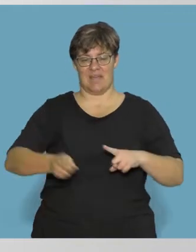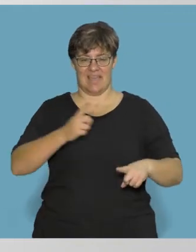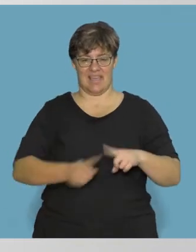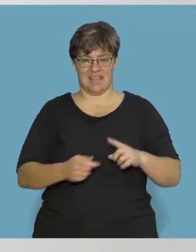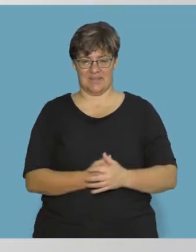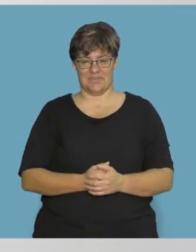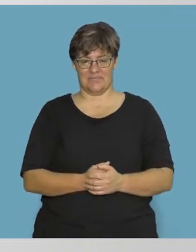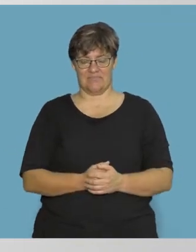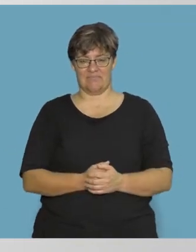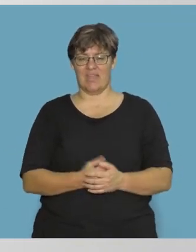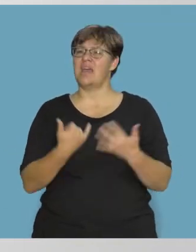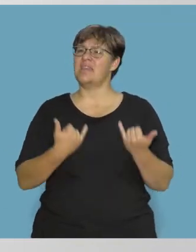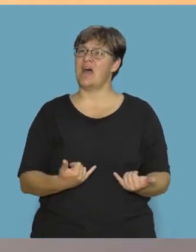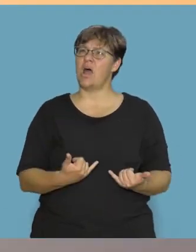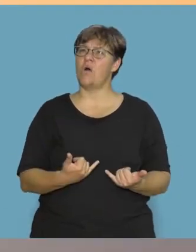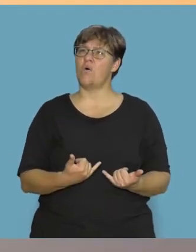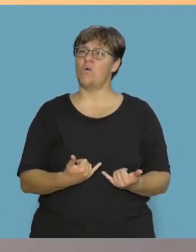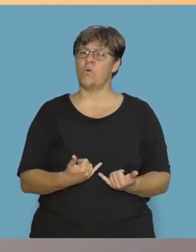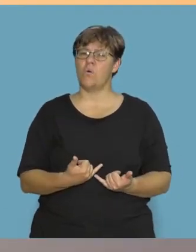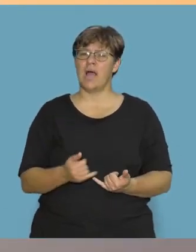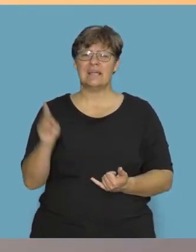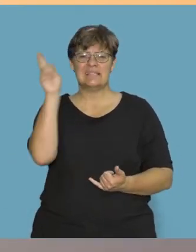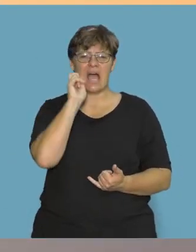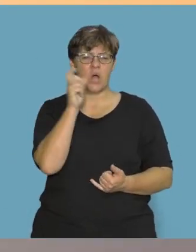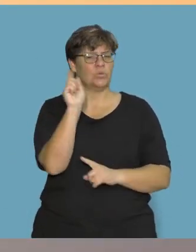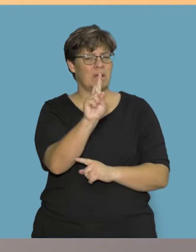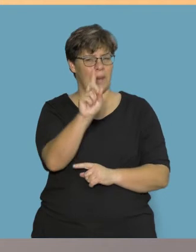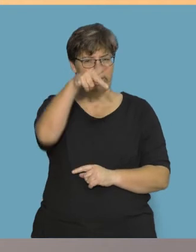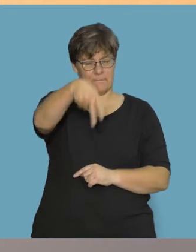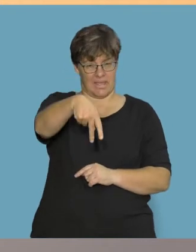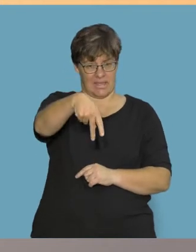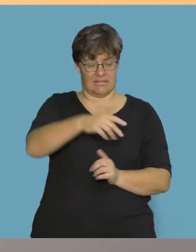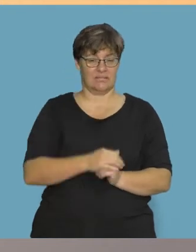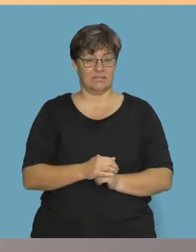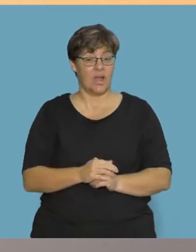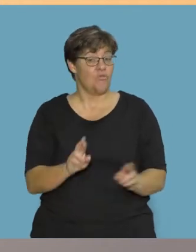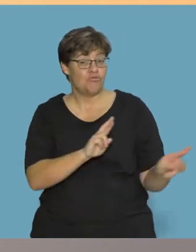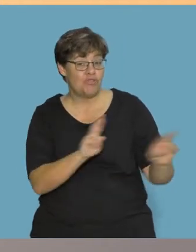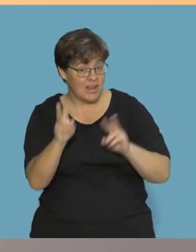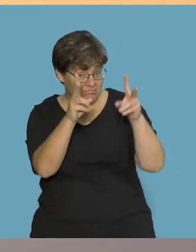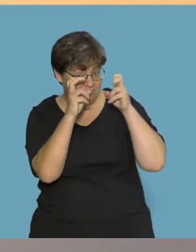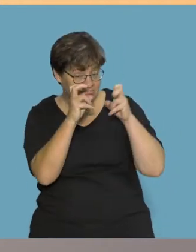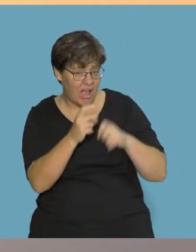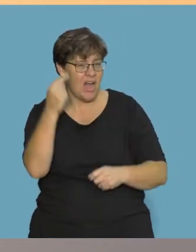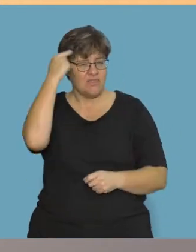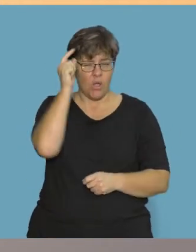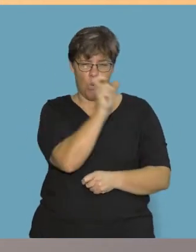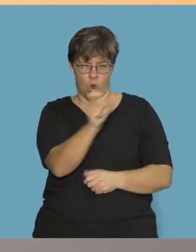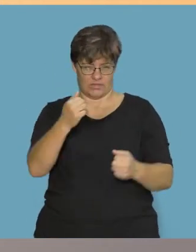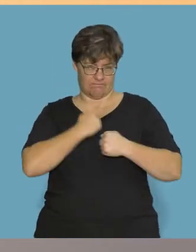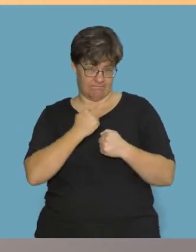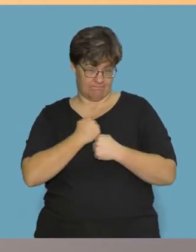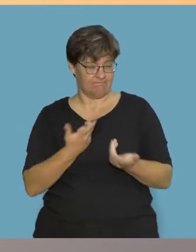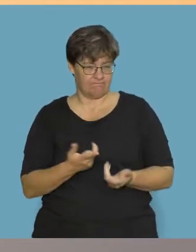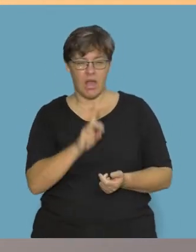Sound play. Let's talk about the P sound. Get ready to listen and think of your own